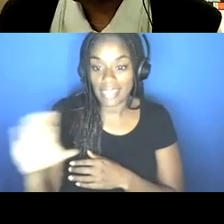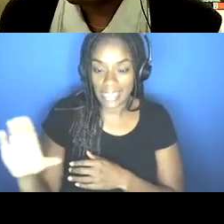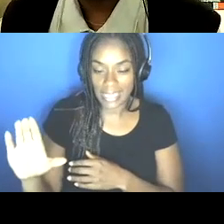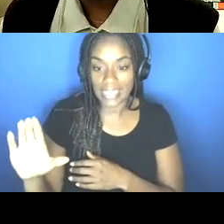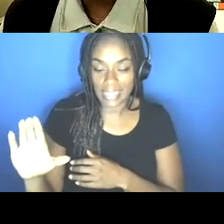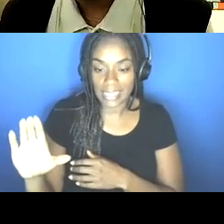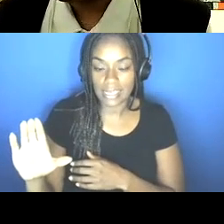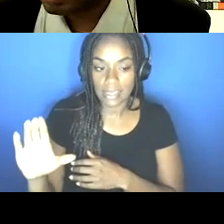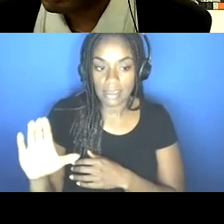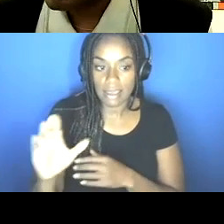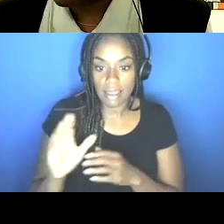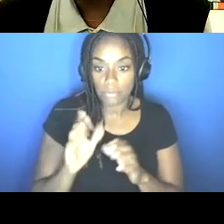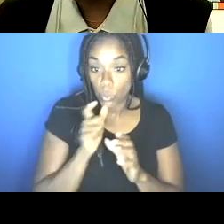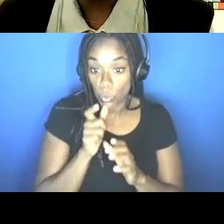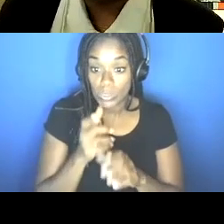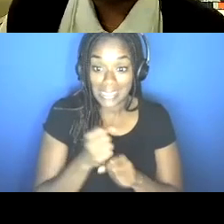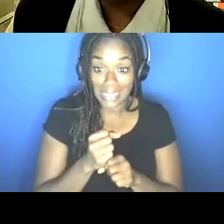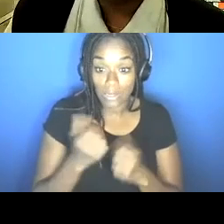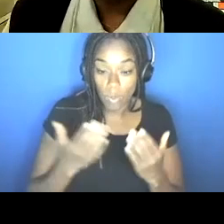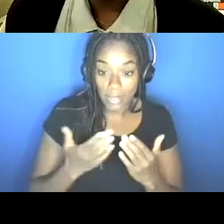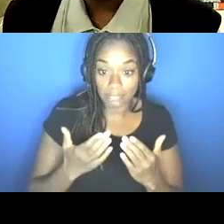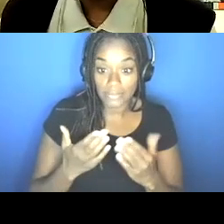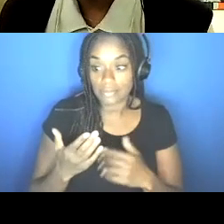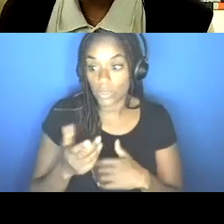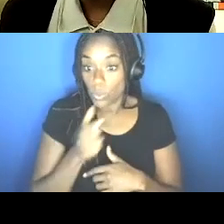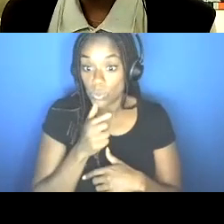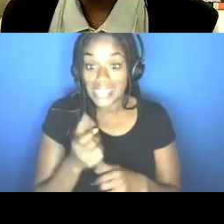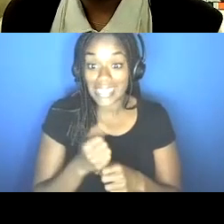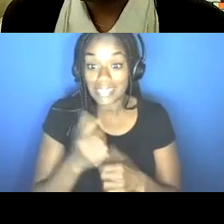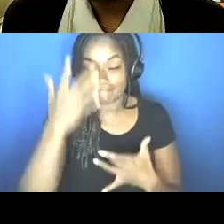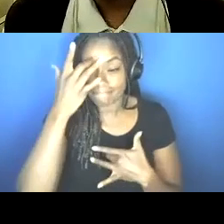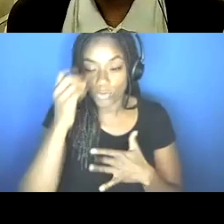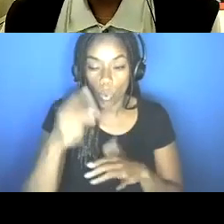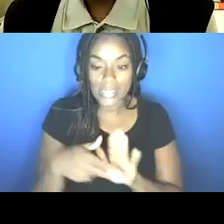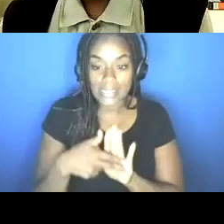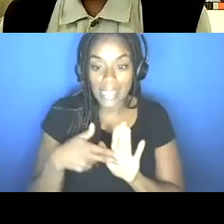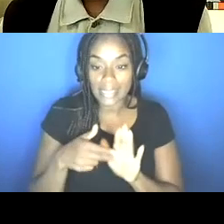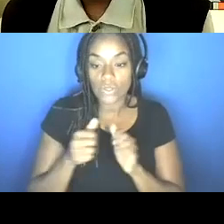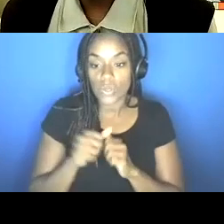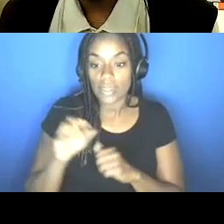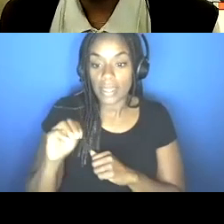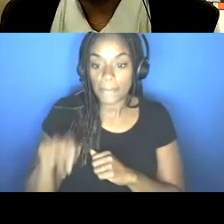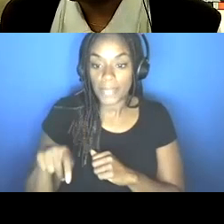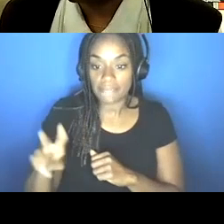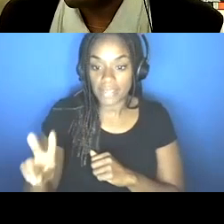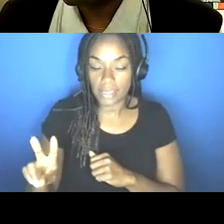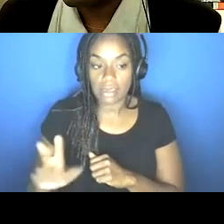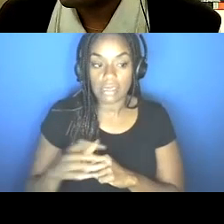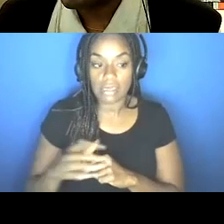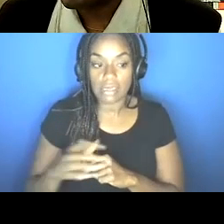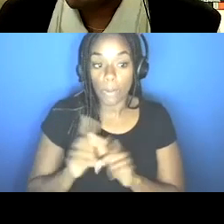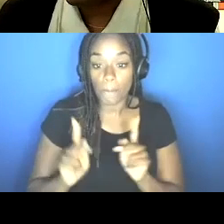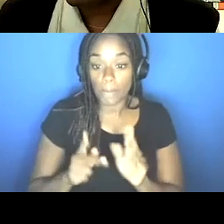of the cases or who's getting, uh, infected or diagnosed with, um, MPV. So we see, uh, folks who identify